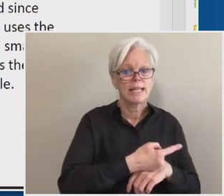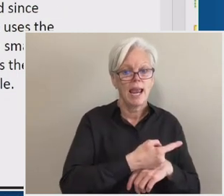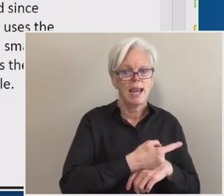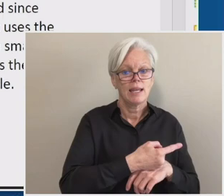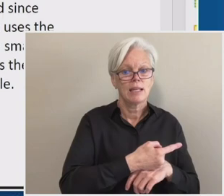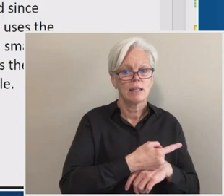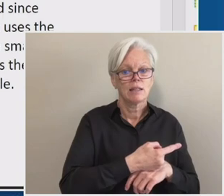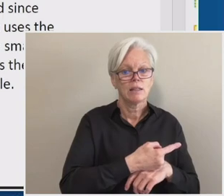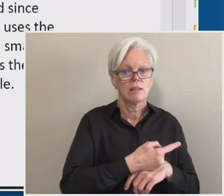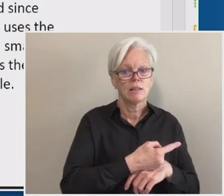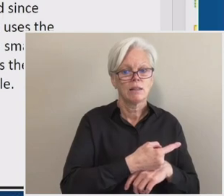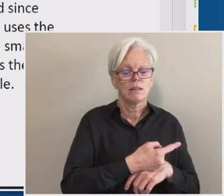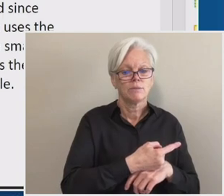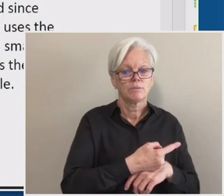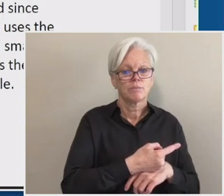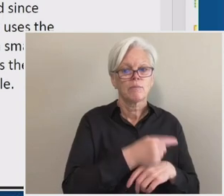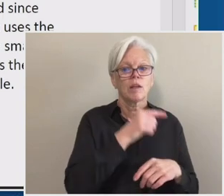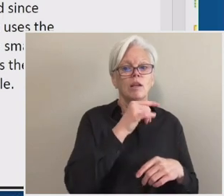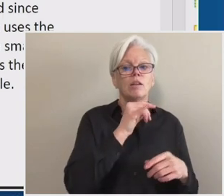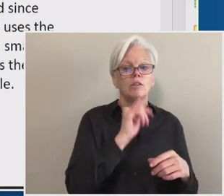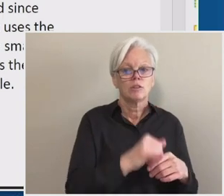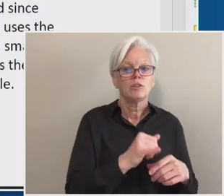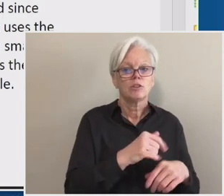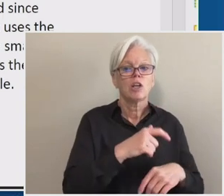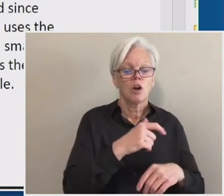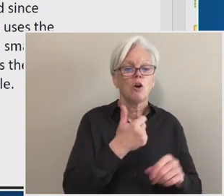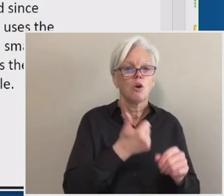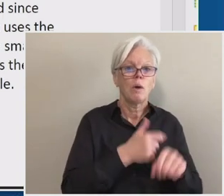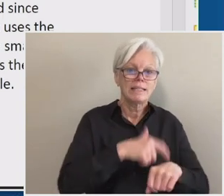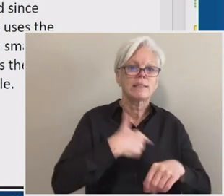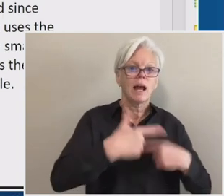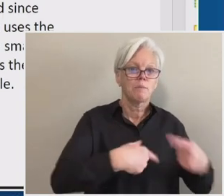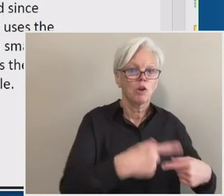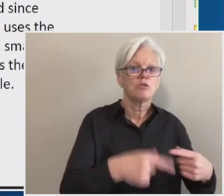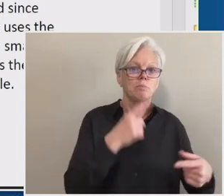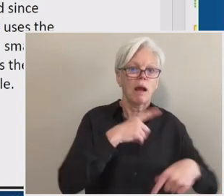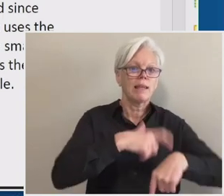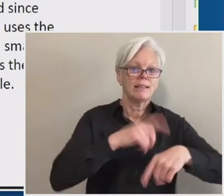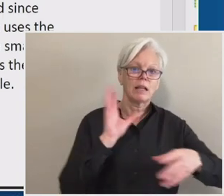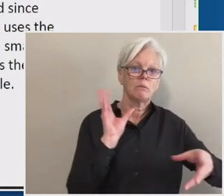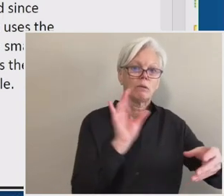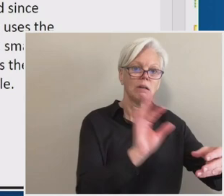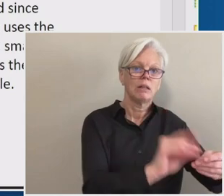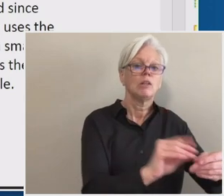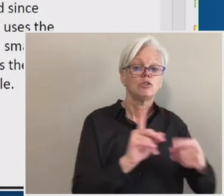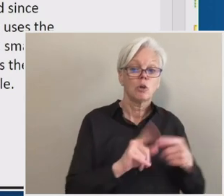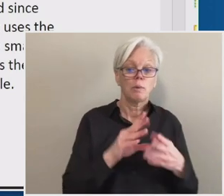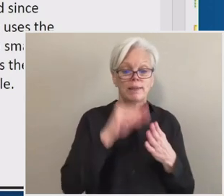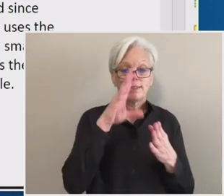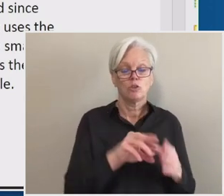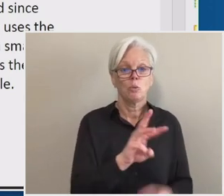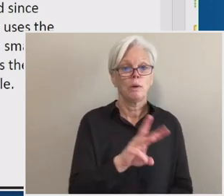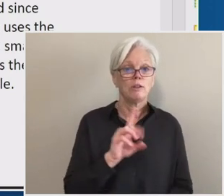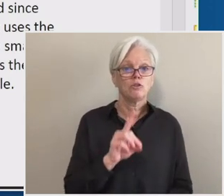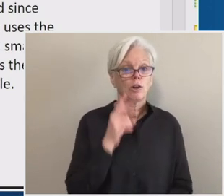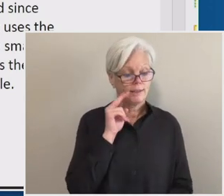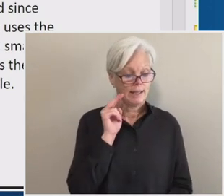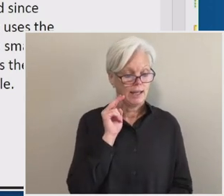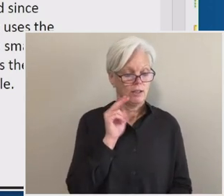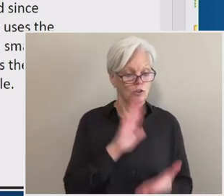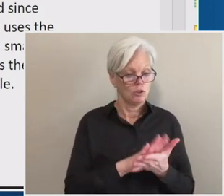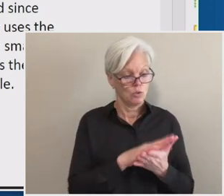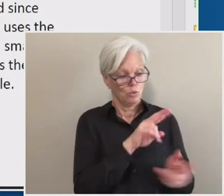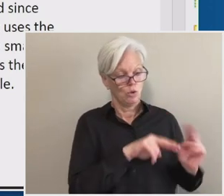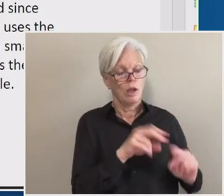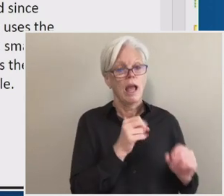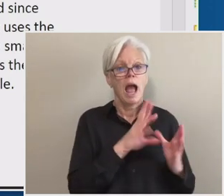And that adds up over time. And then whenever the student withdraws, the school looks at how many hours they would